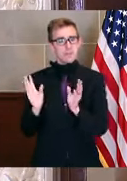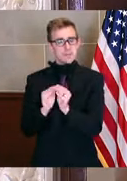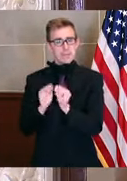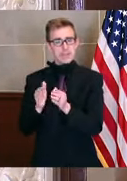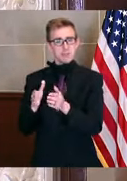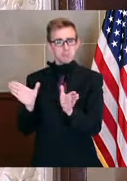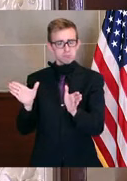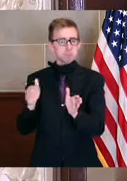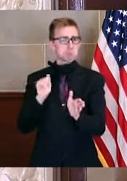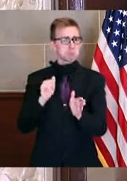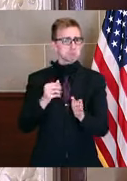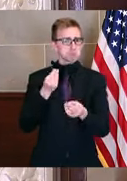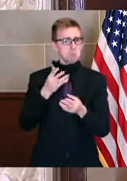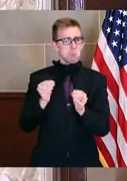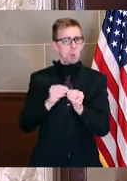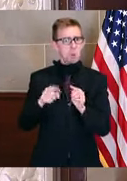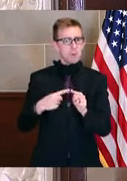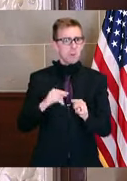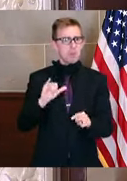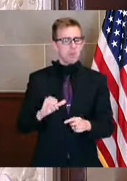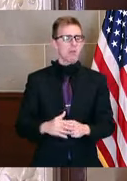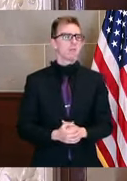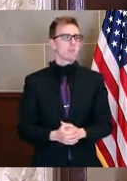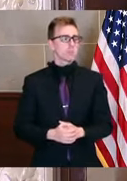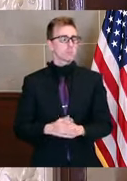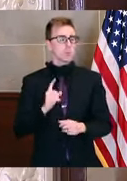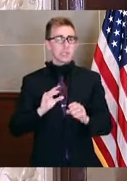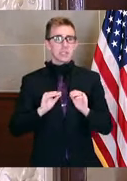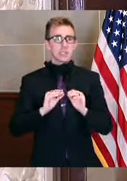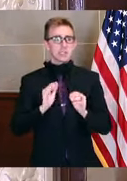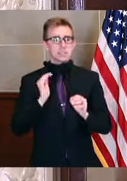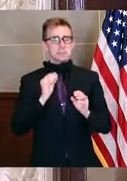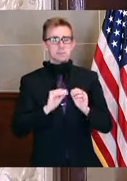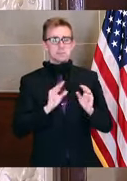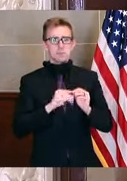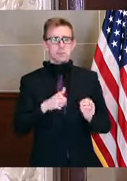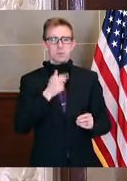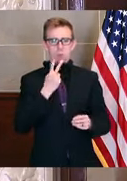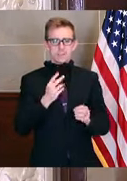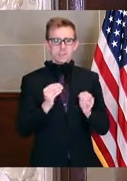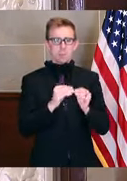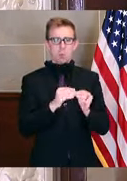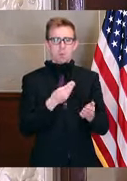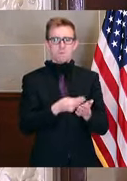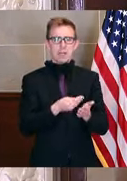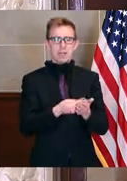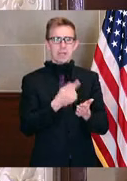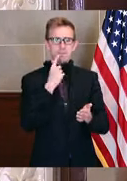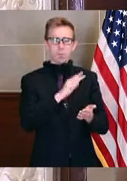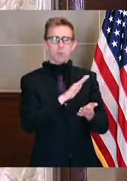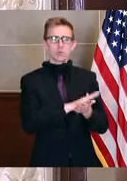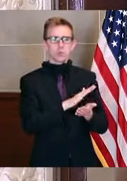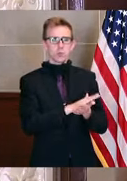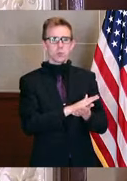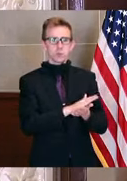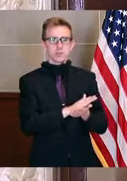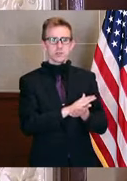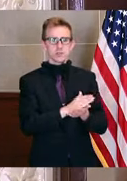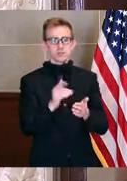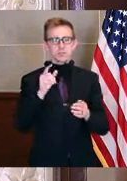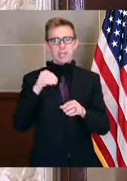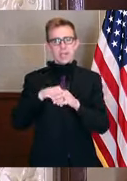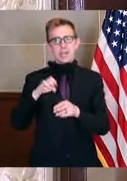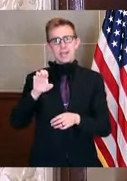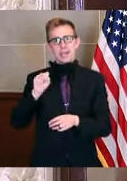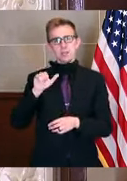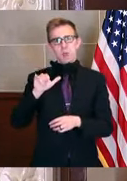about that May the 12th. Um, at, this point, I think it's pretty clear we will not be seeing any additional funding, um, for, for schools, um, for the extended school